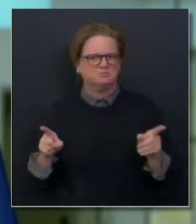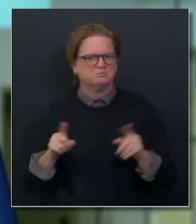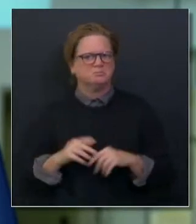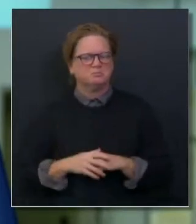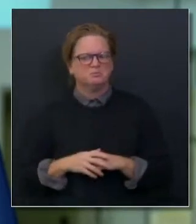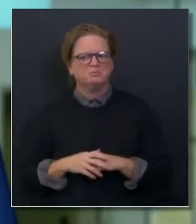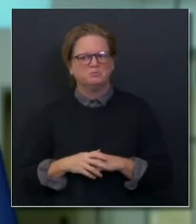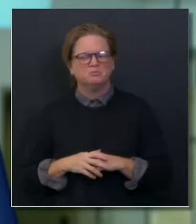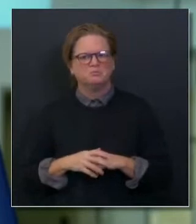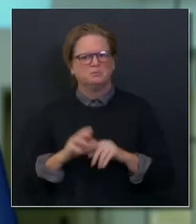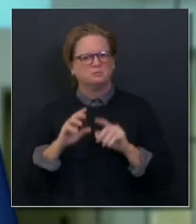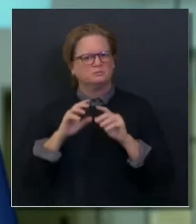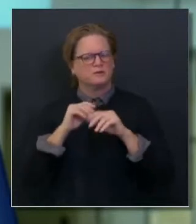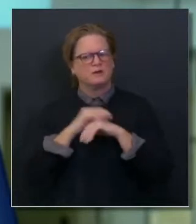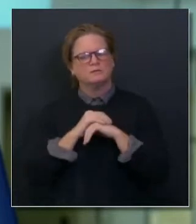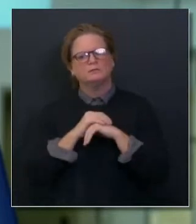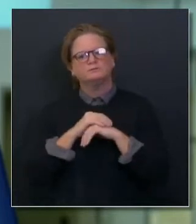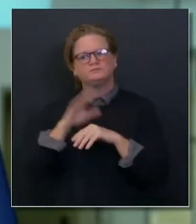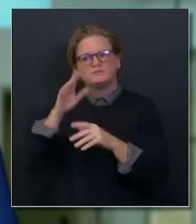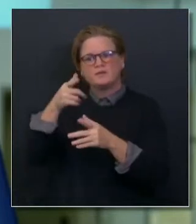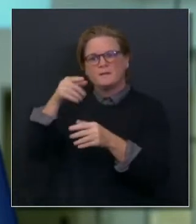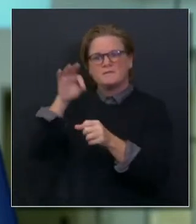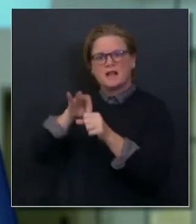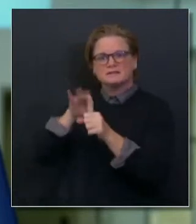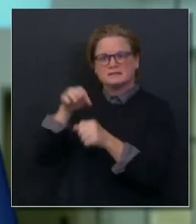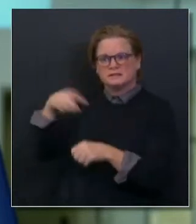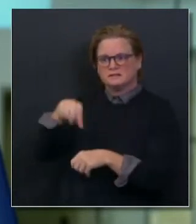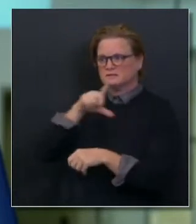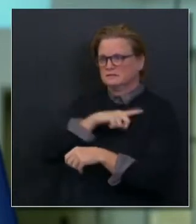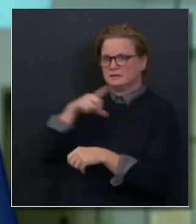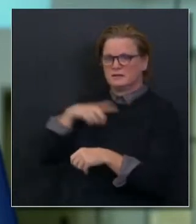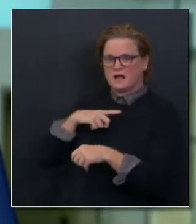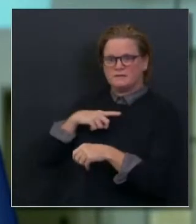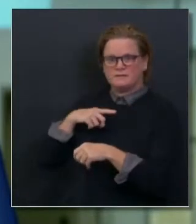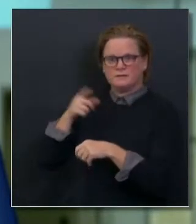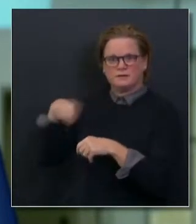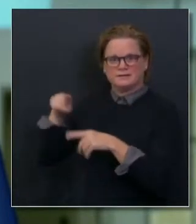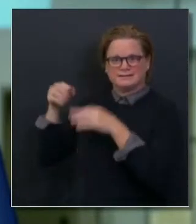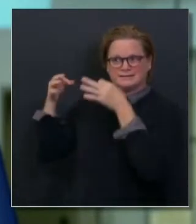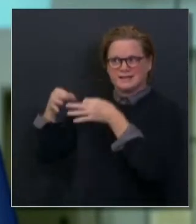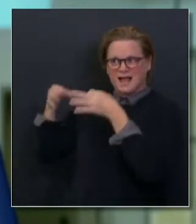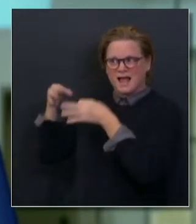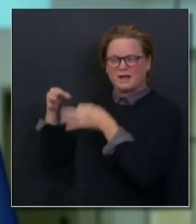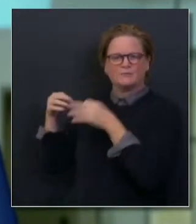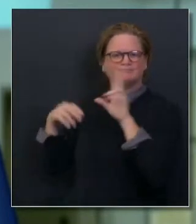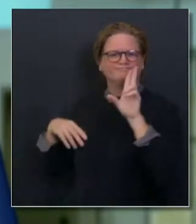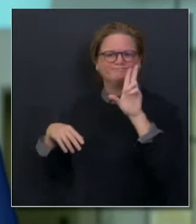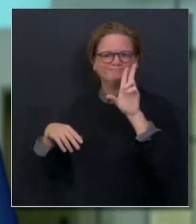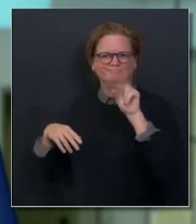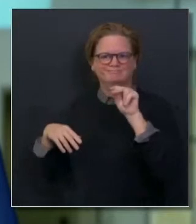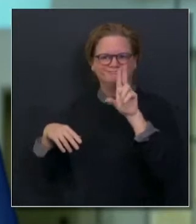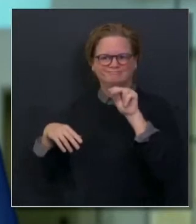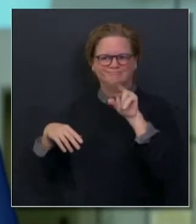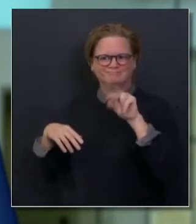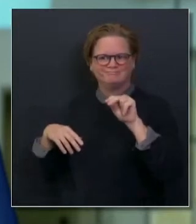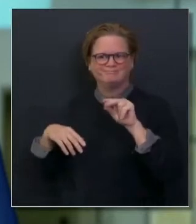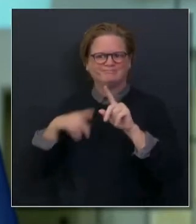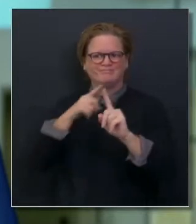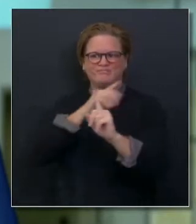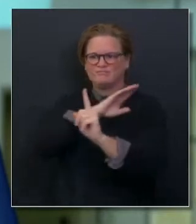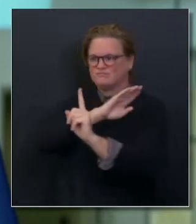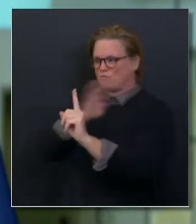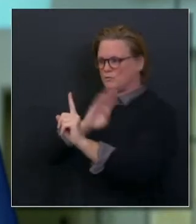elected officials, not top-down, but a very comprehensive, equity-based lens